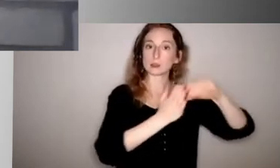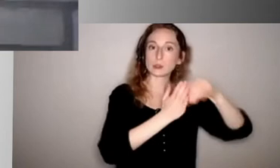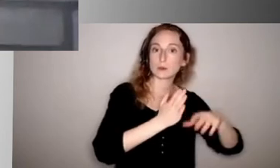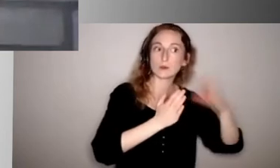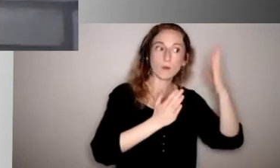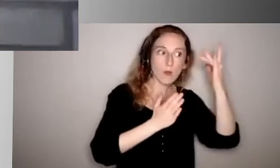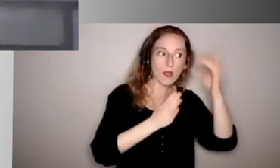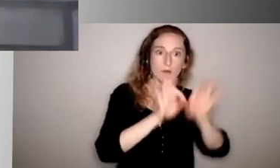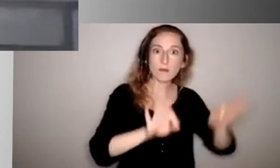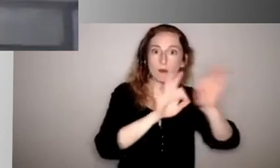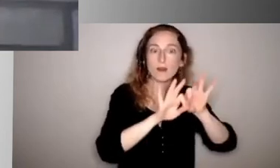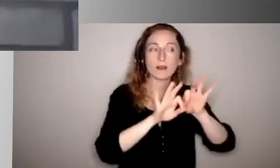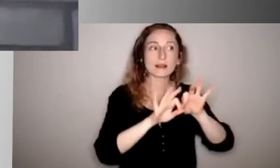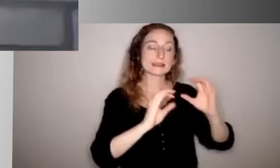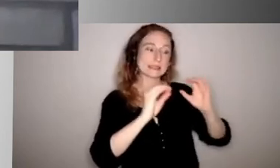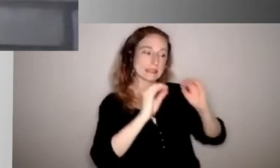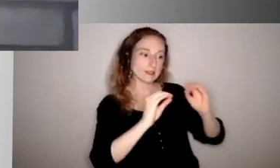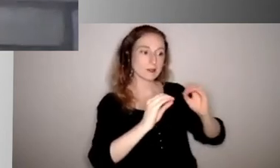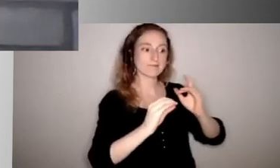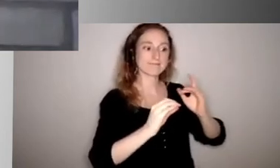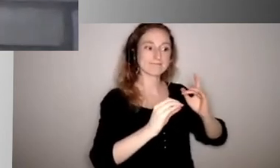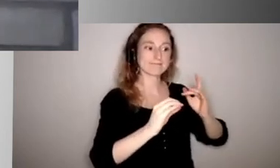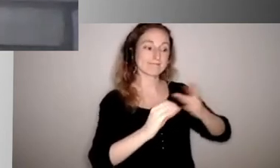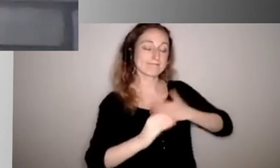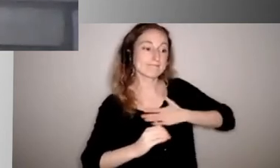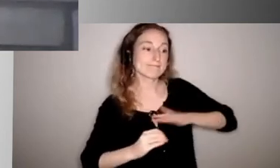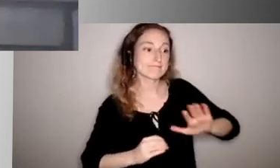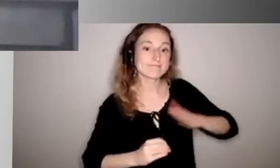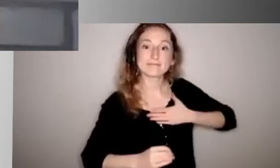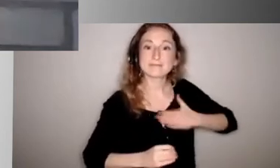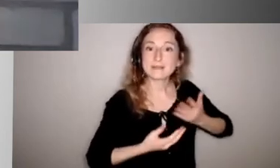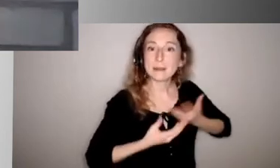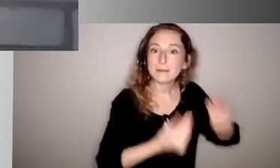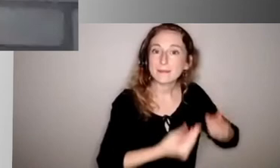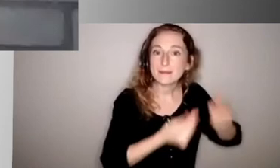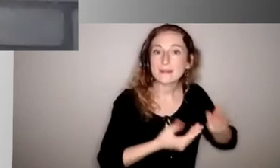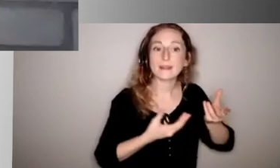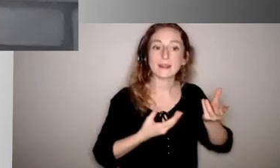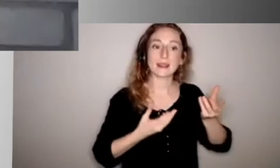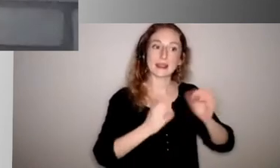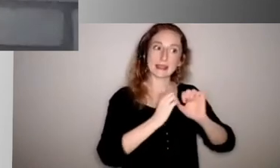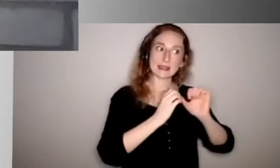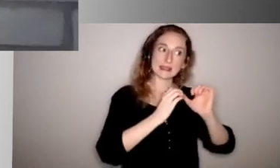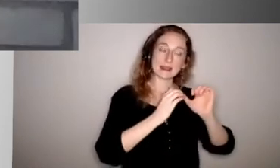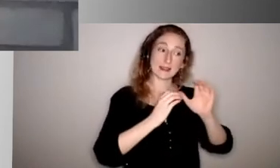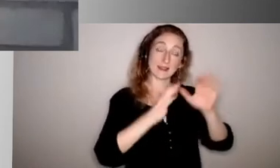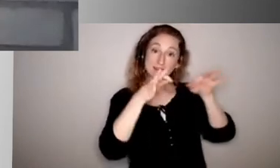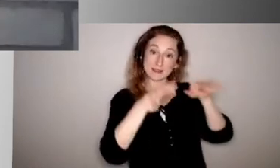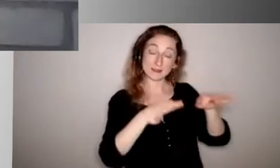being a good neighbor and caring for each other. Because I think when I say, Hey, if you